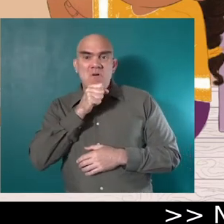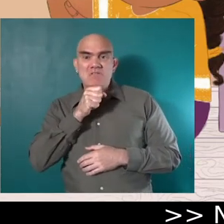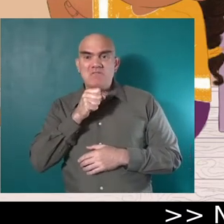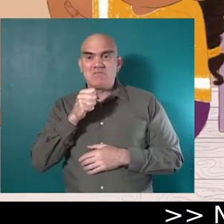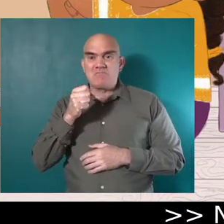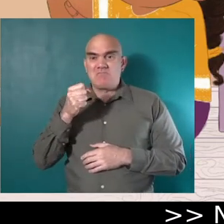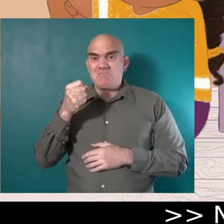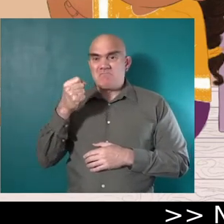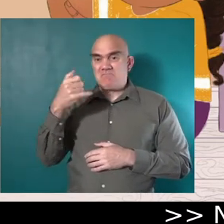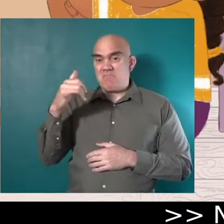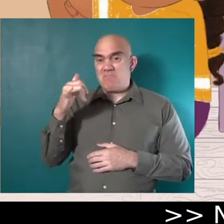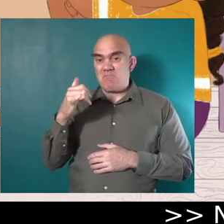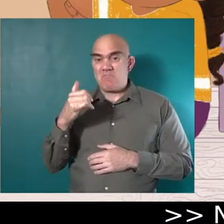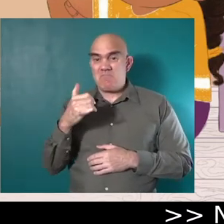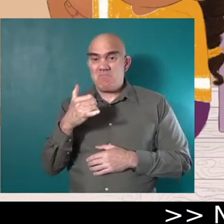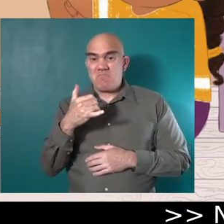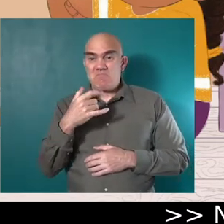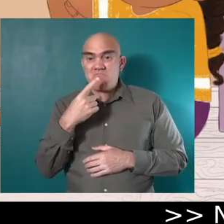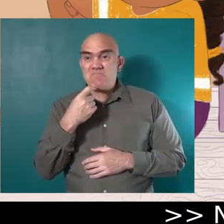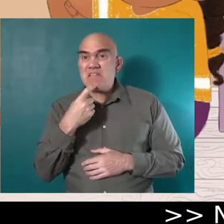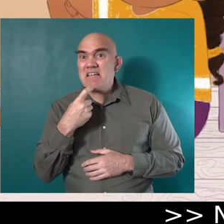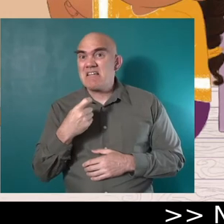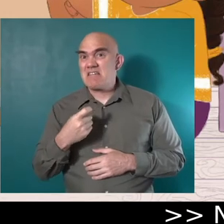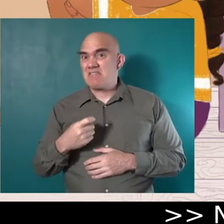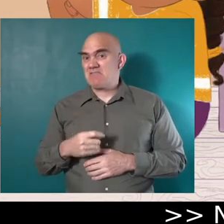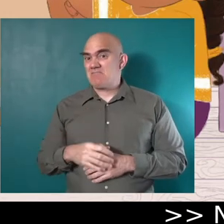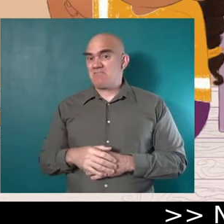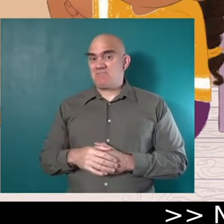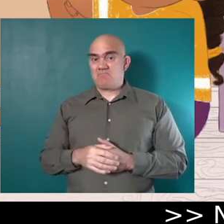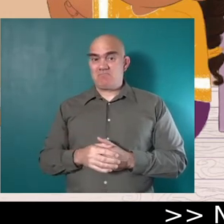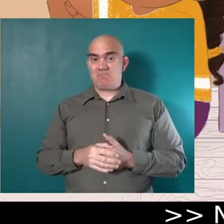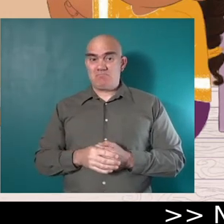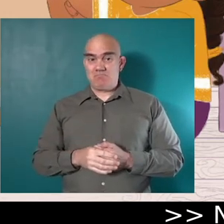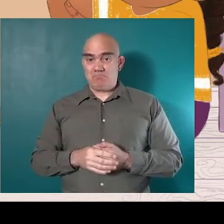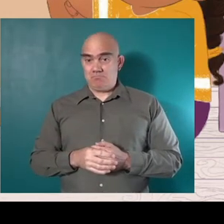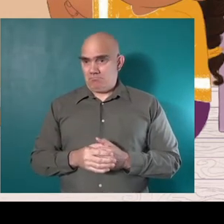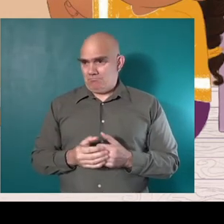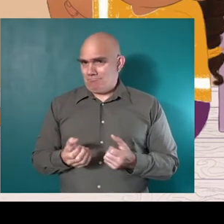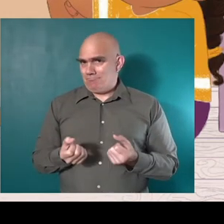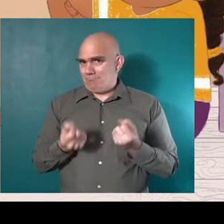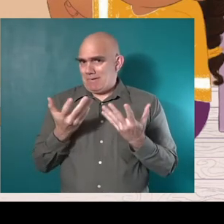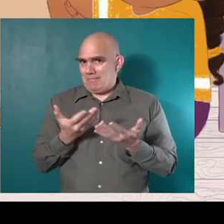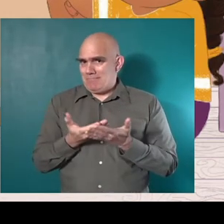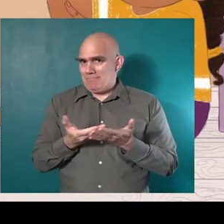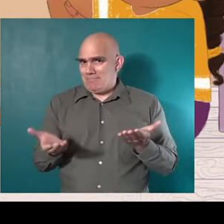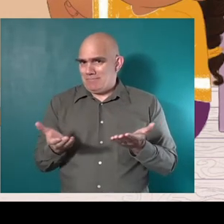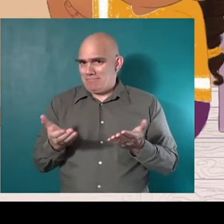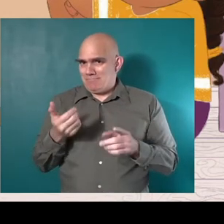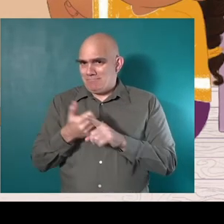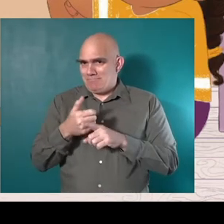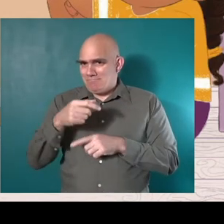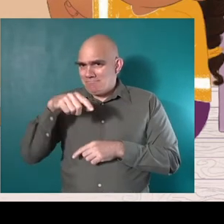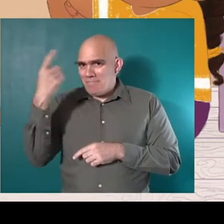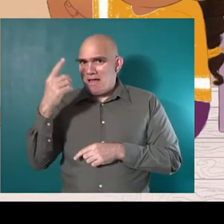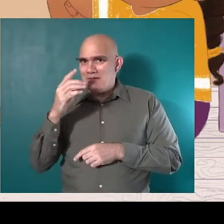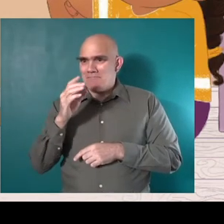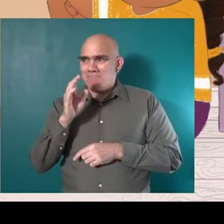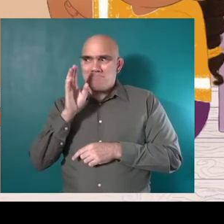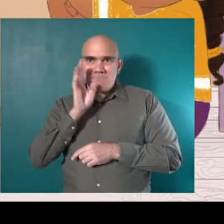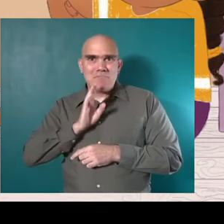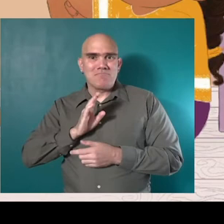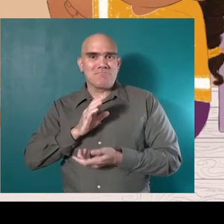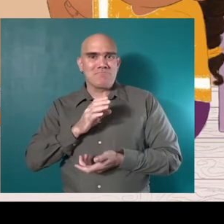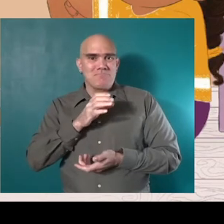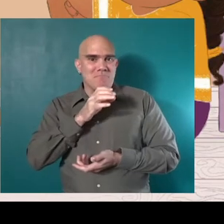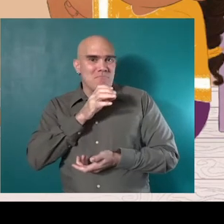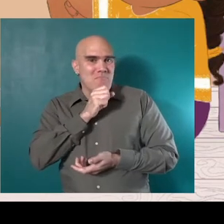orange and yellow and yellow and Lots of things are black and brown and